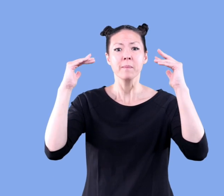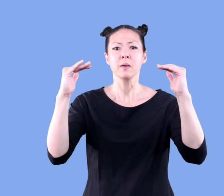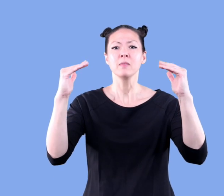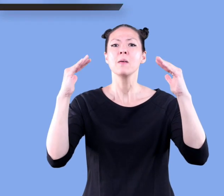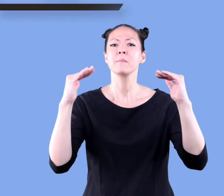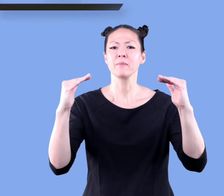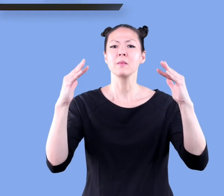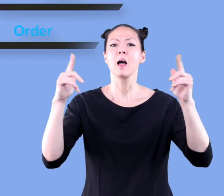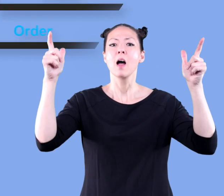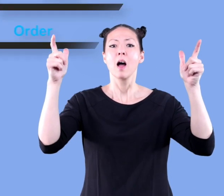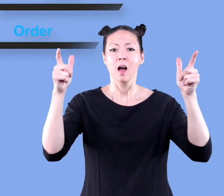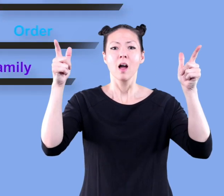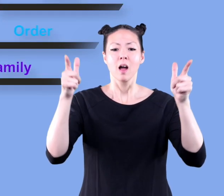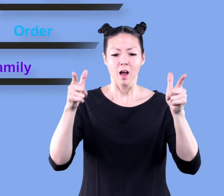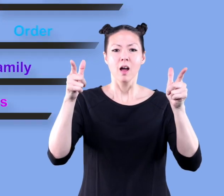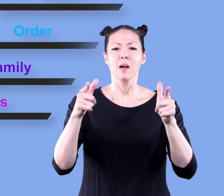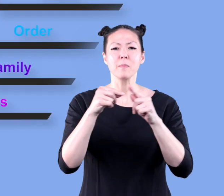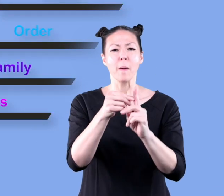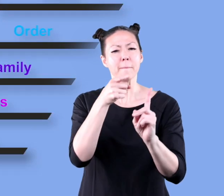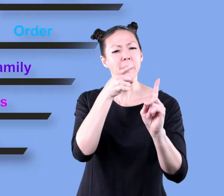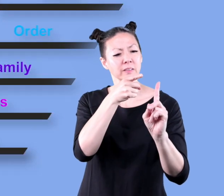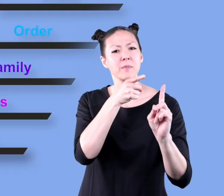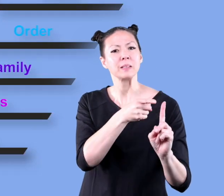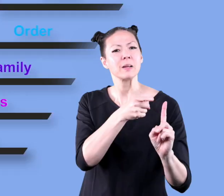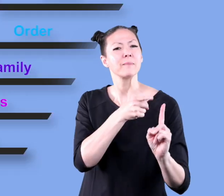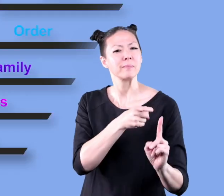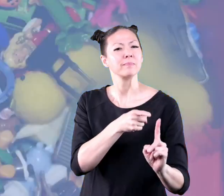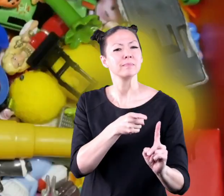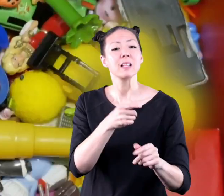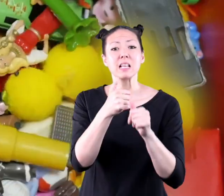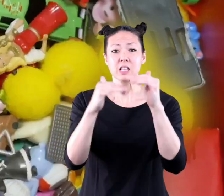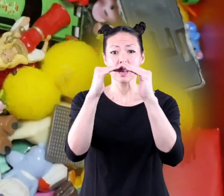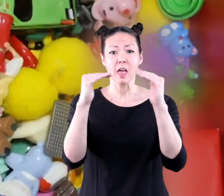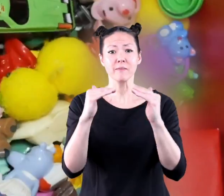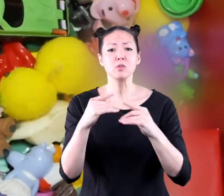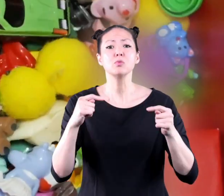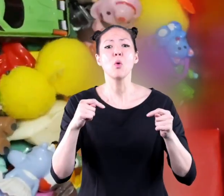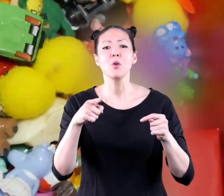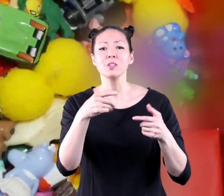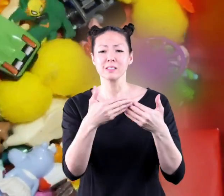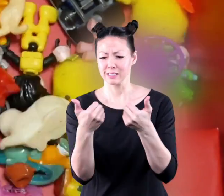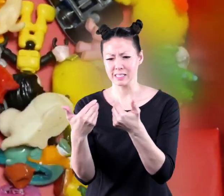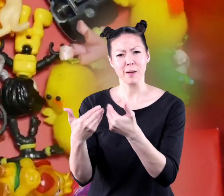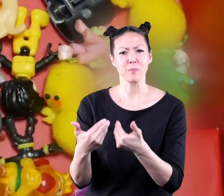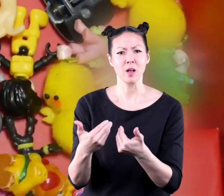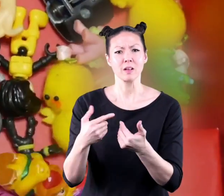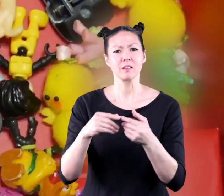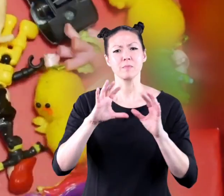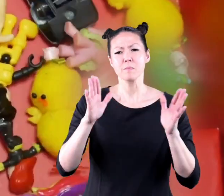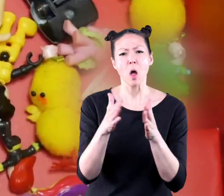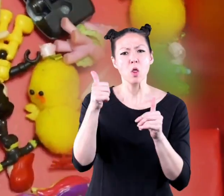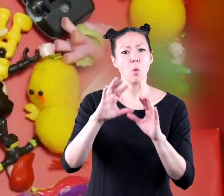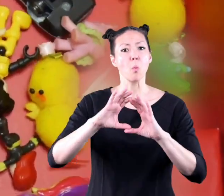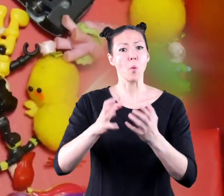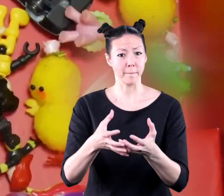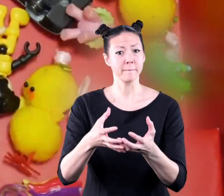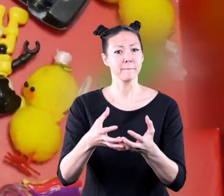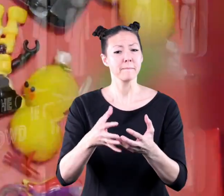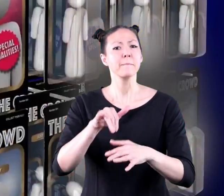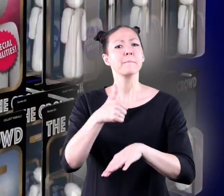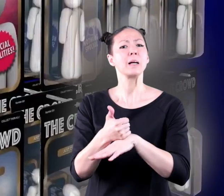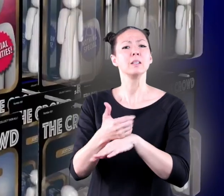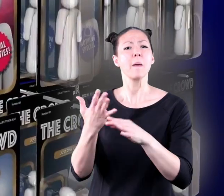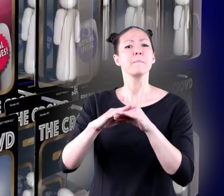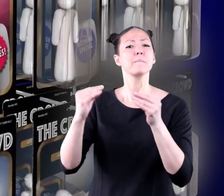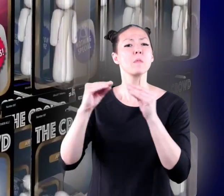further down the triangle they get more specific in each level your toys get separated into smaller groups